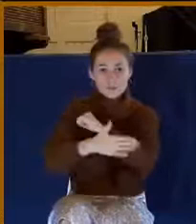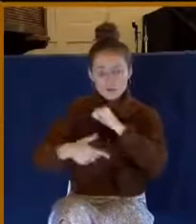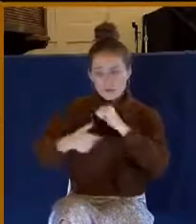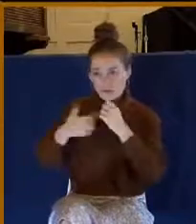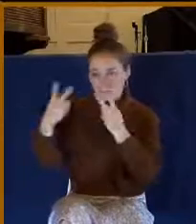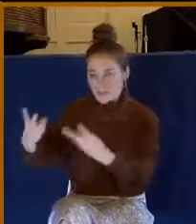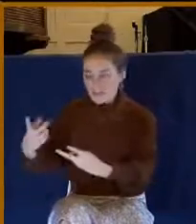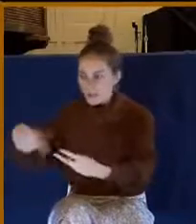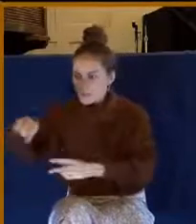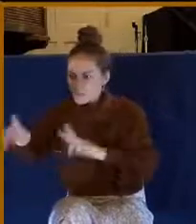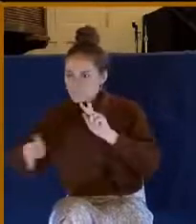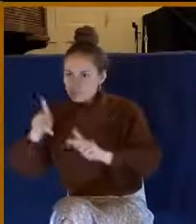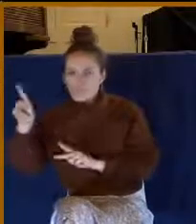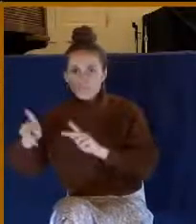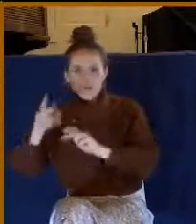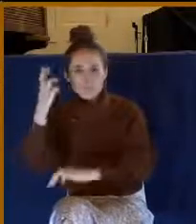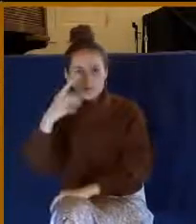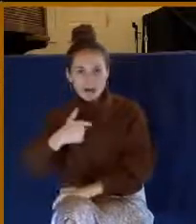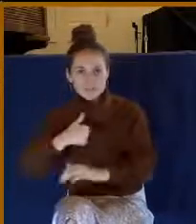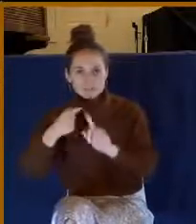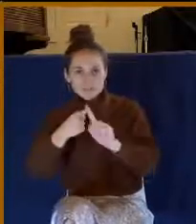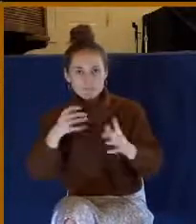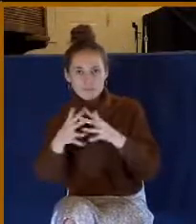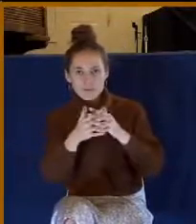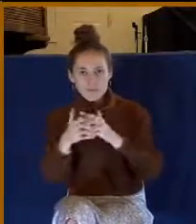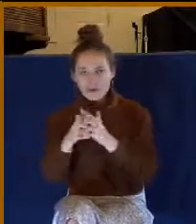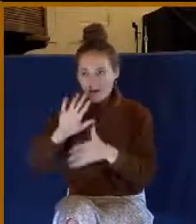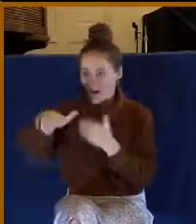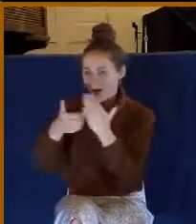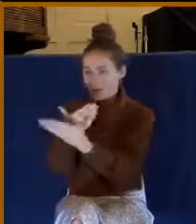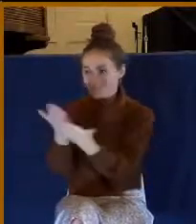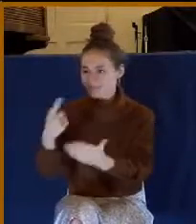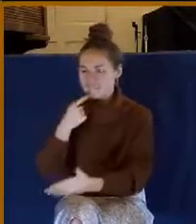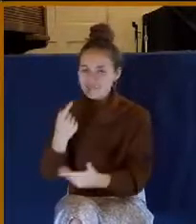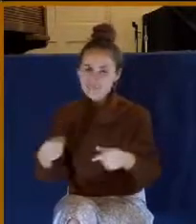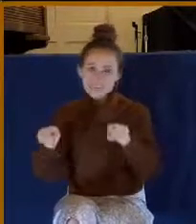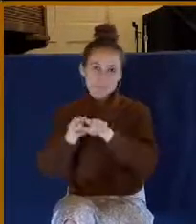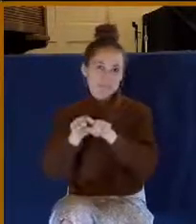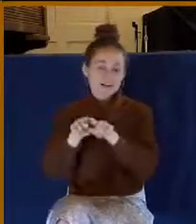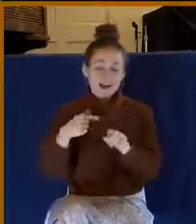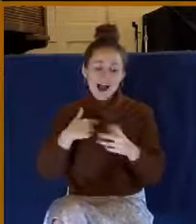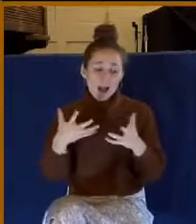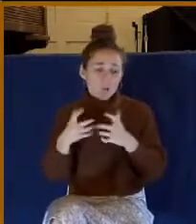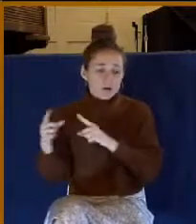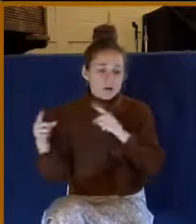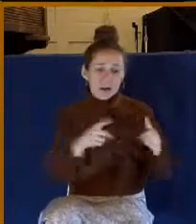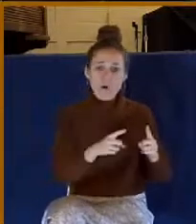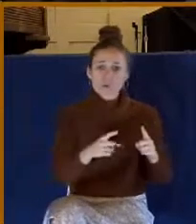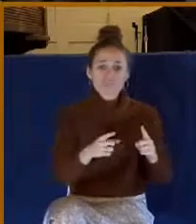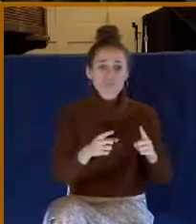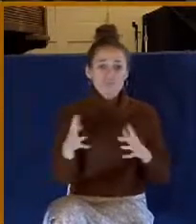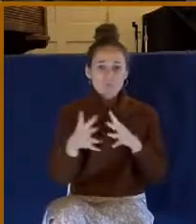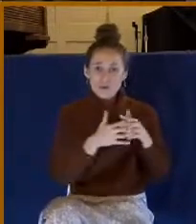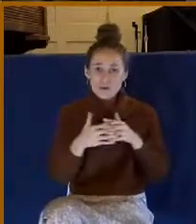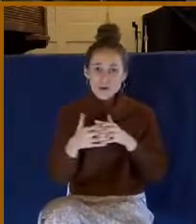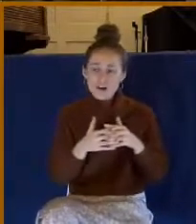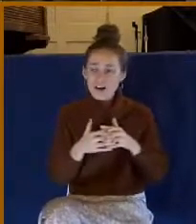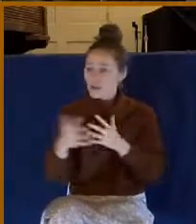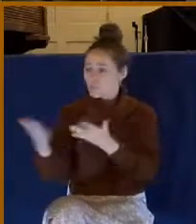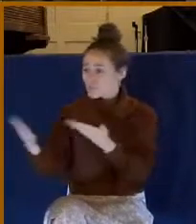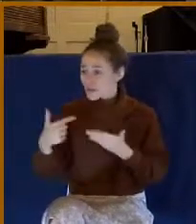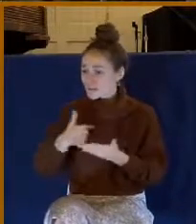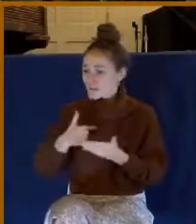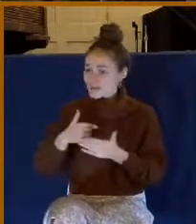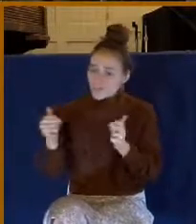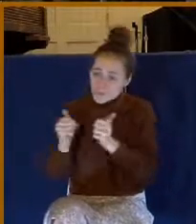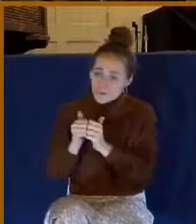out I was an American, they would all pretty much say the same thing. I want to come to America. Take me with you back to America. You know,